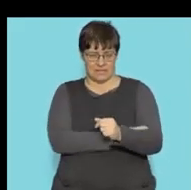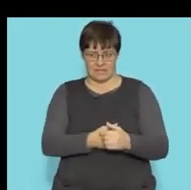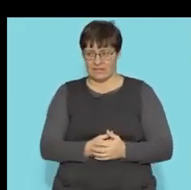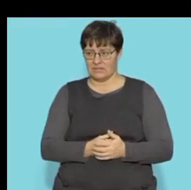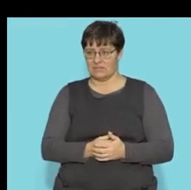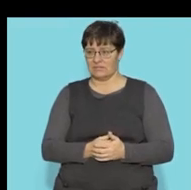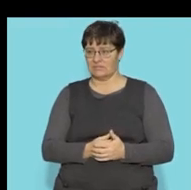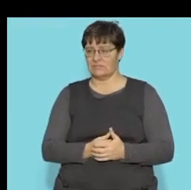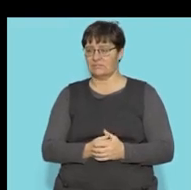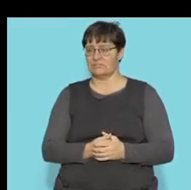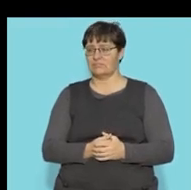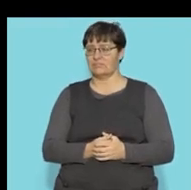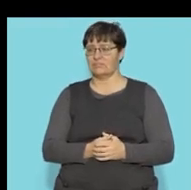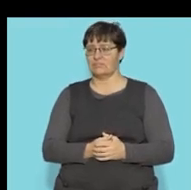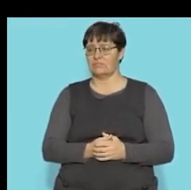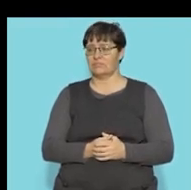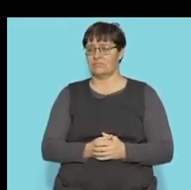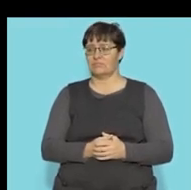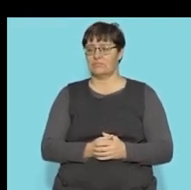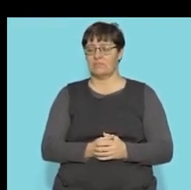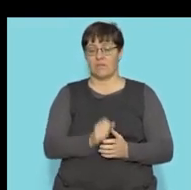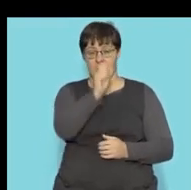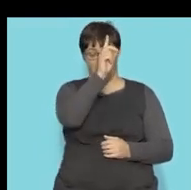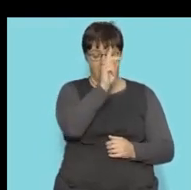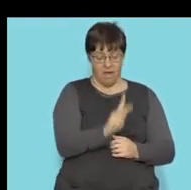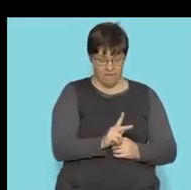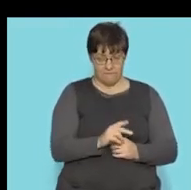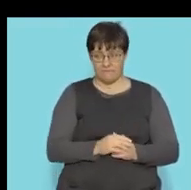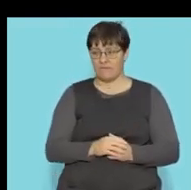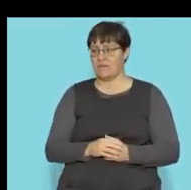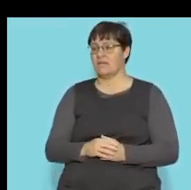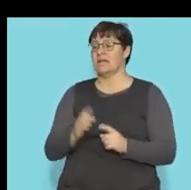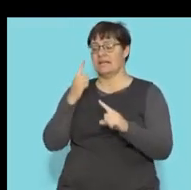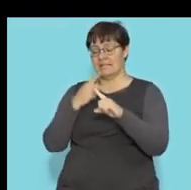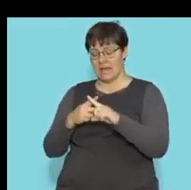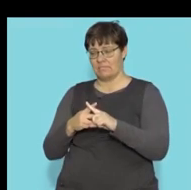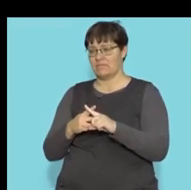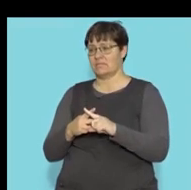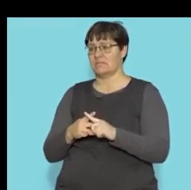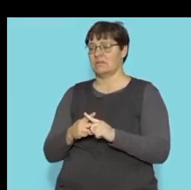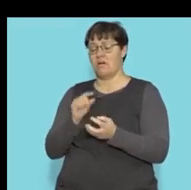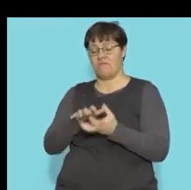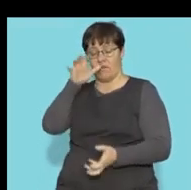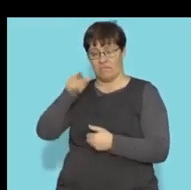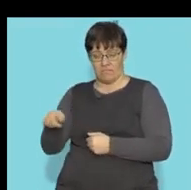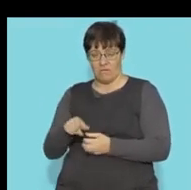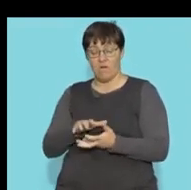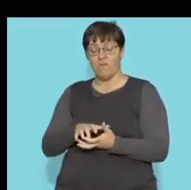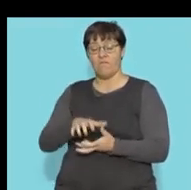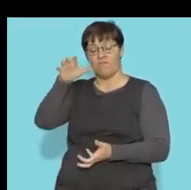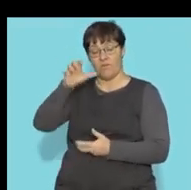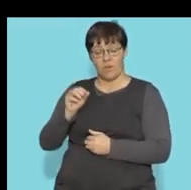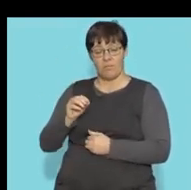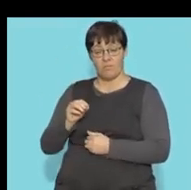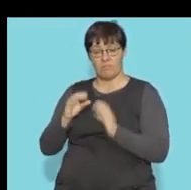of the sphere. So it's going to be a half times the volume of a sphere. And I know that the